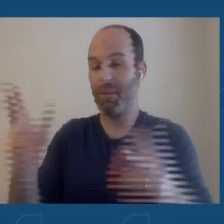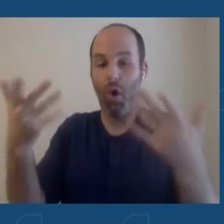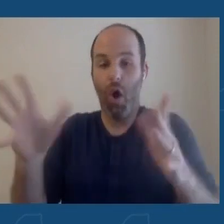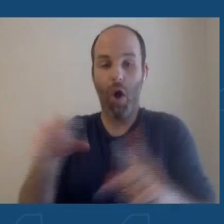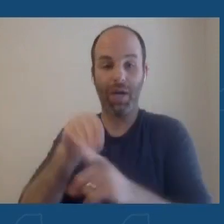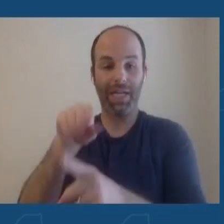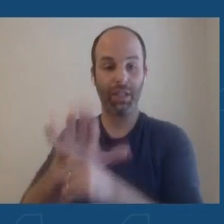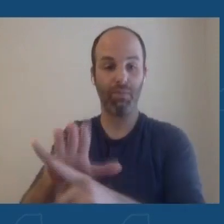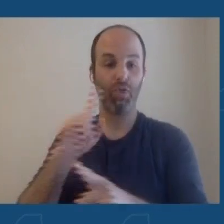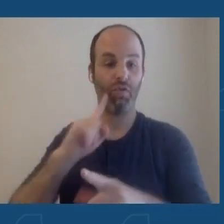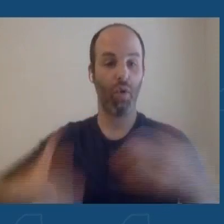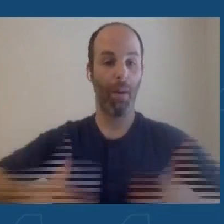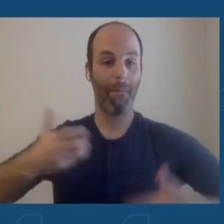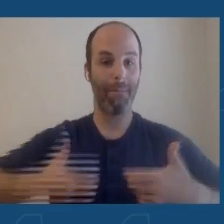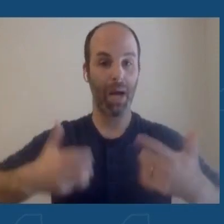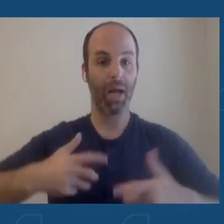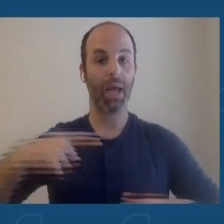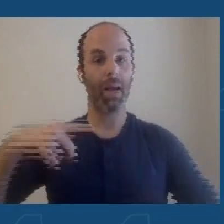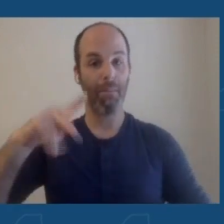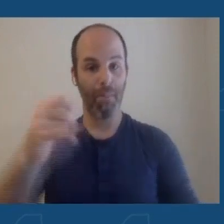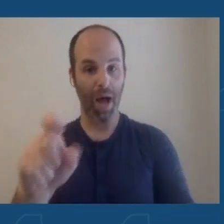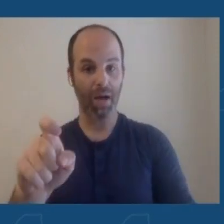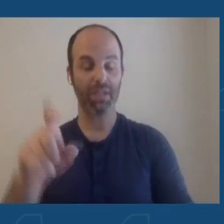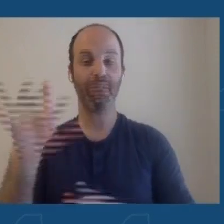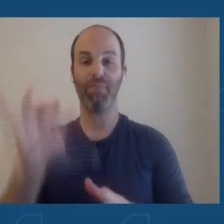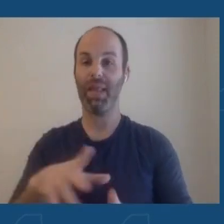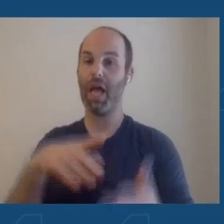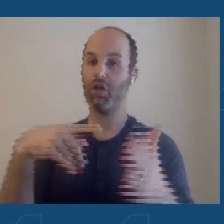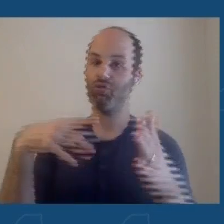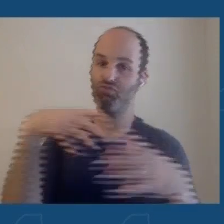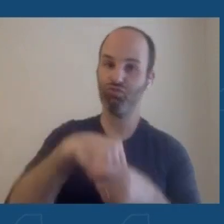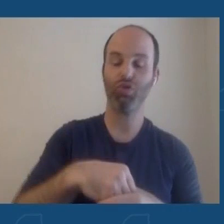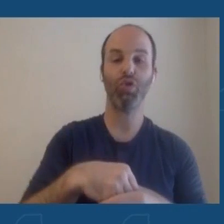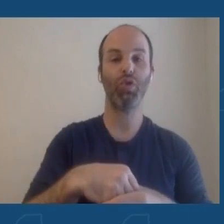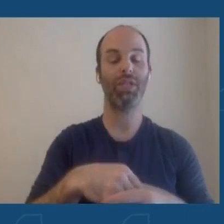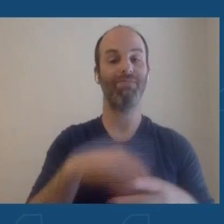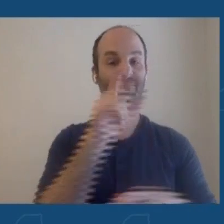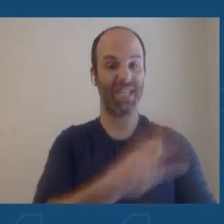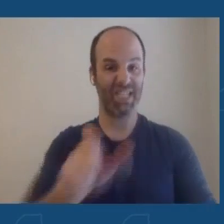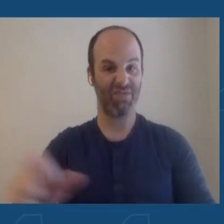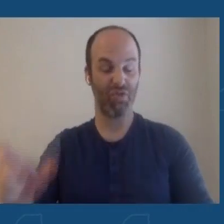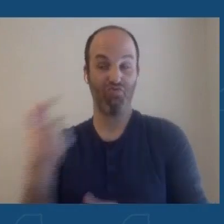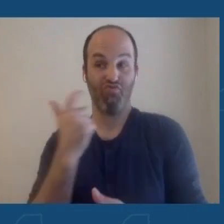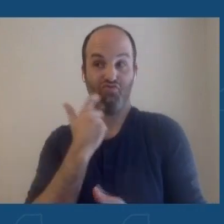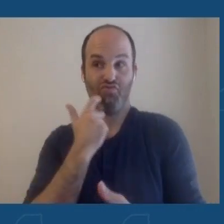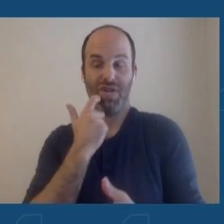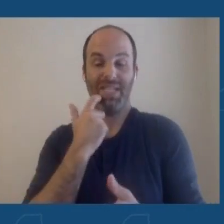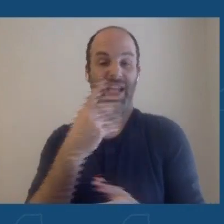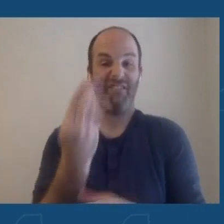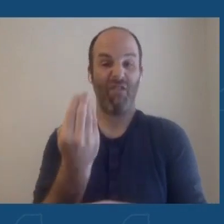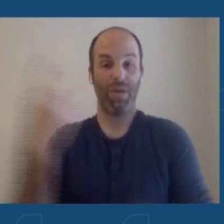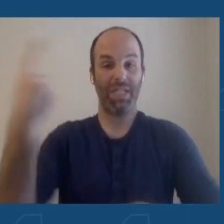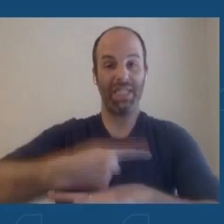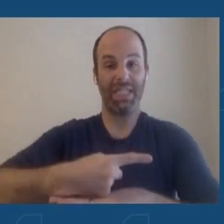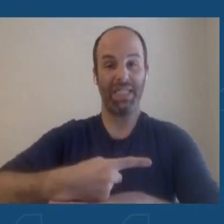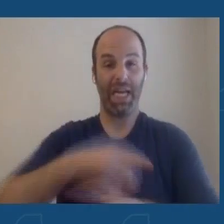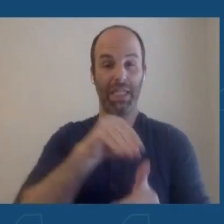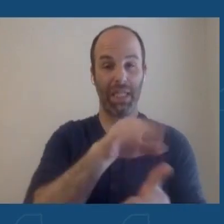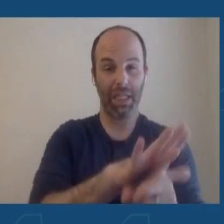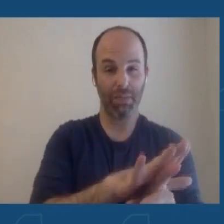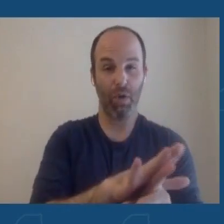monkeypox, and that includes individuals who have been exposed in the last 14 days and those at